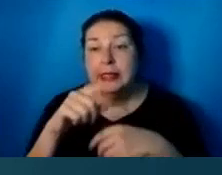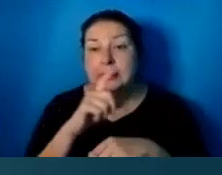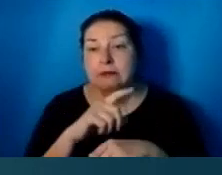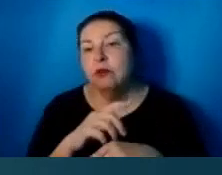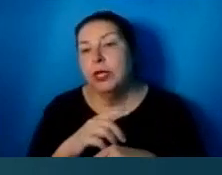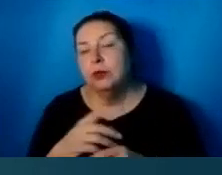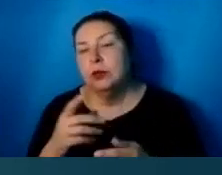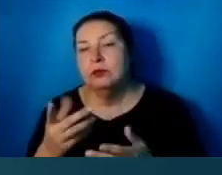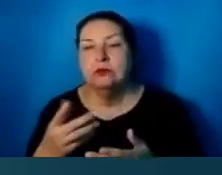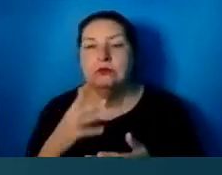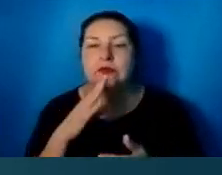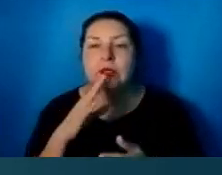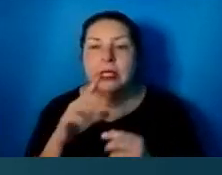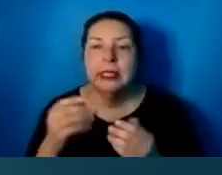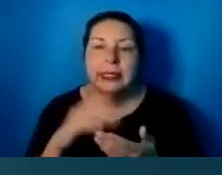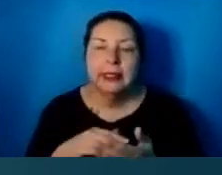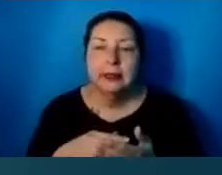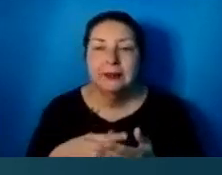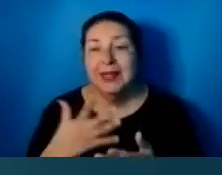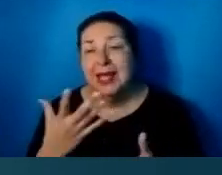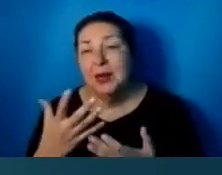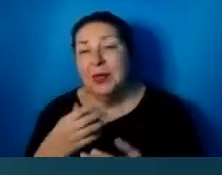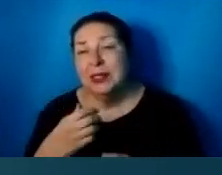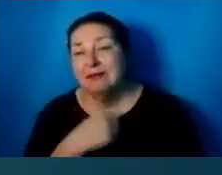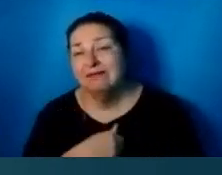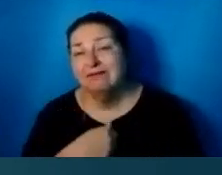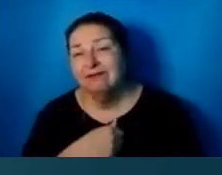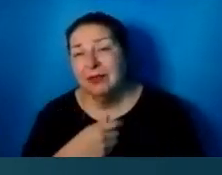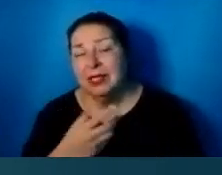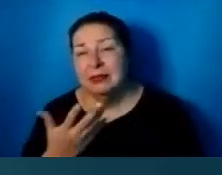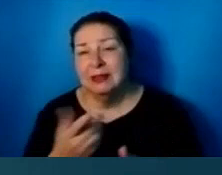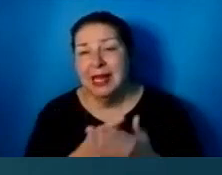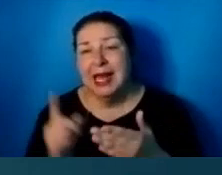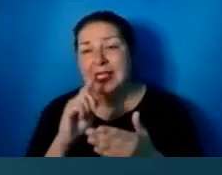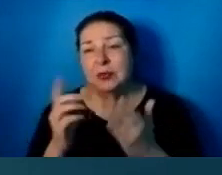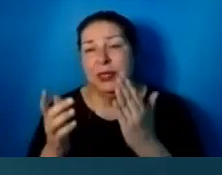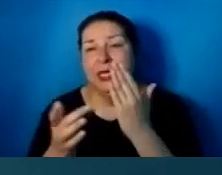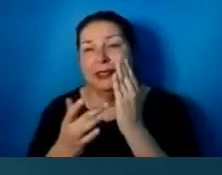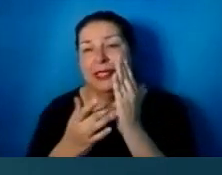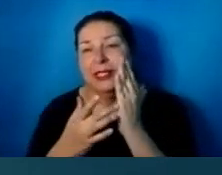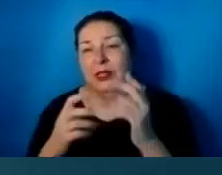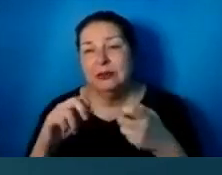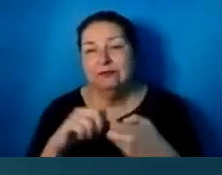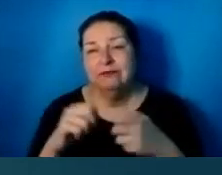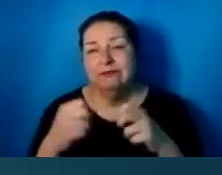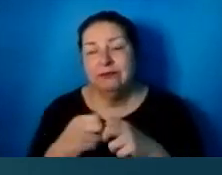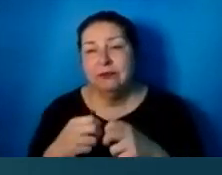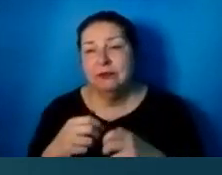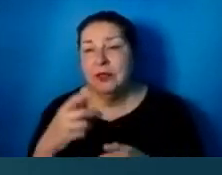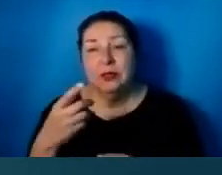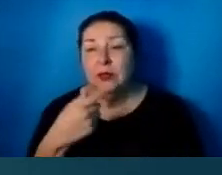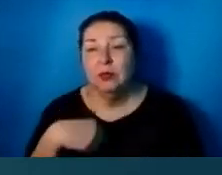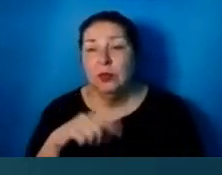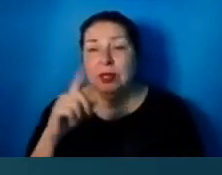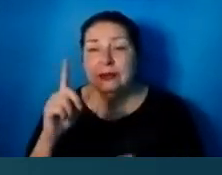I do want to apologize. We had some technical difficulties last week and weren't able to produce a